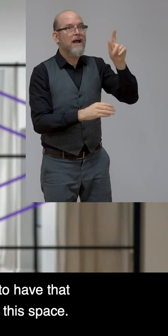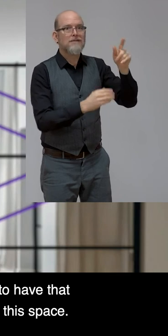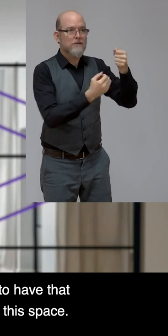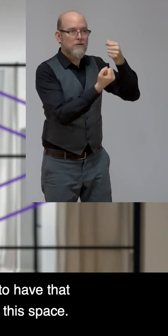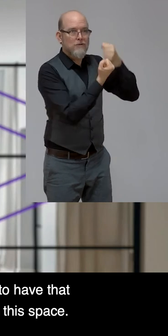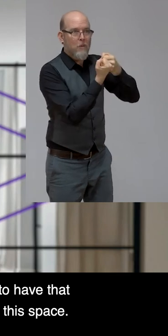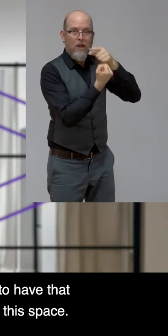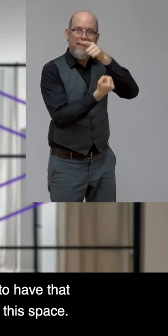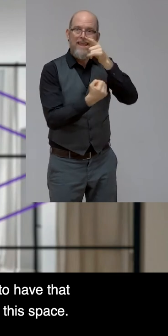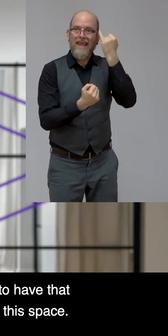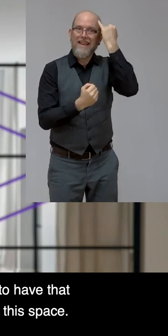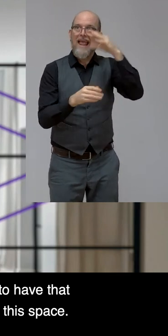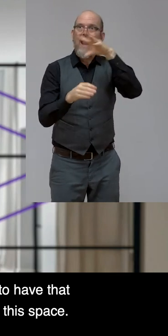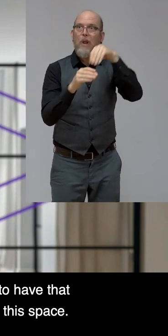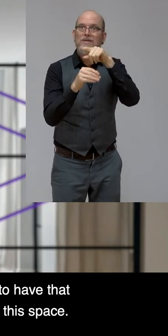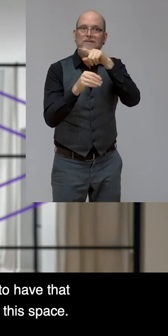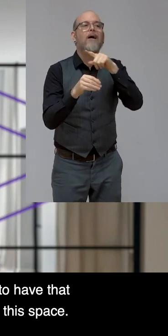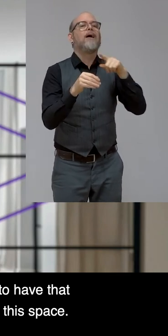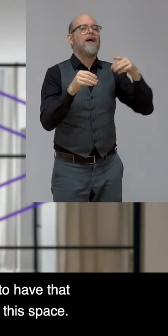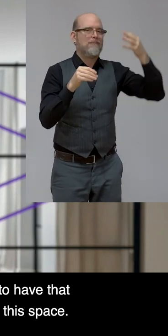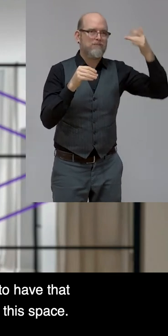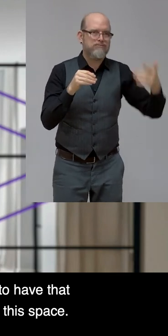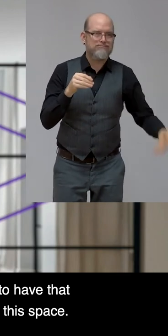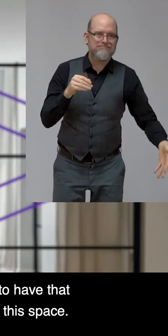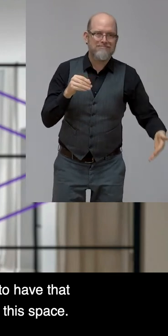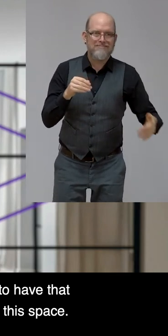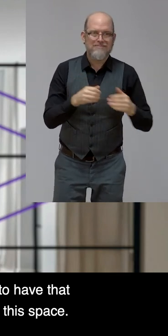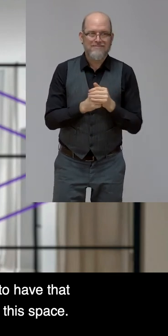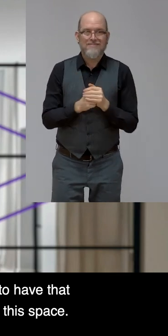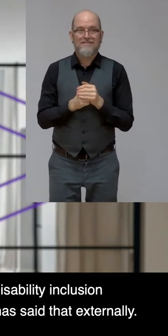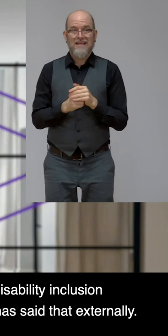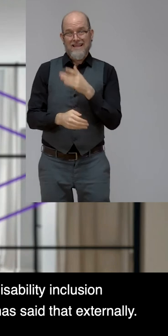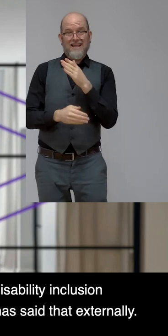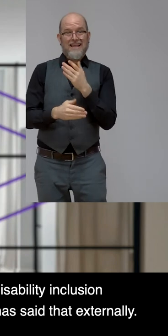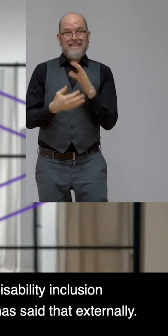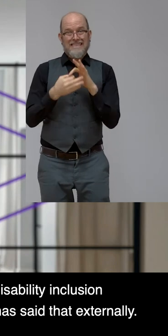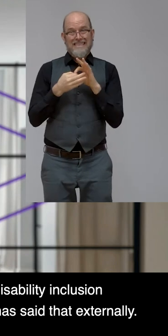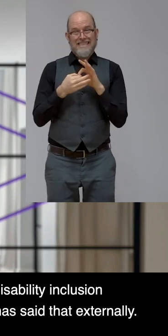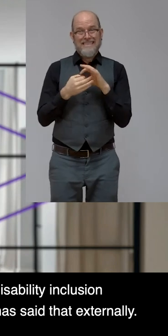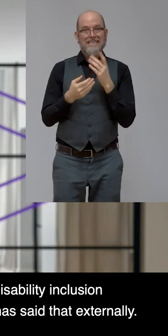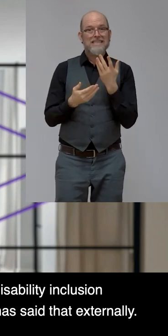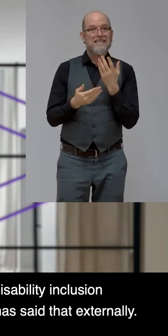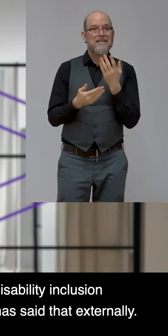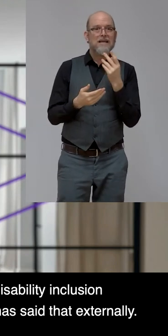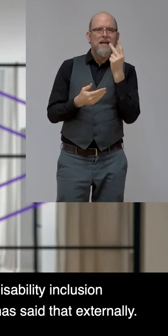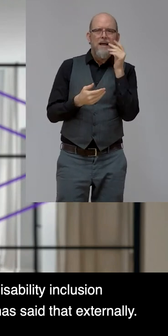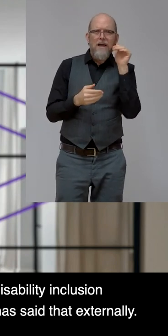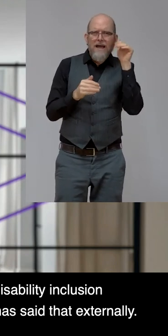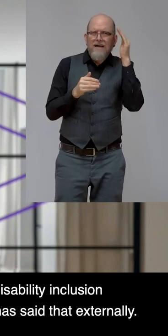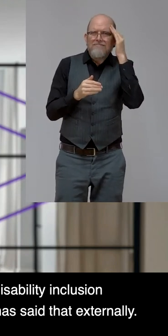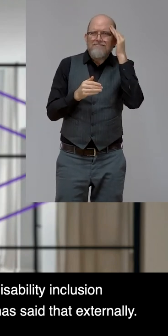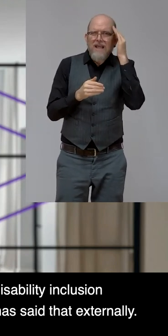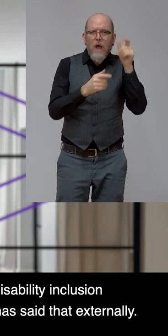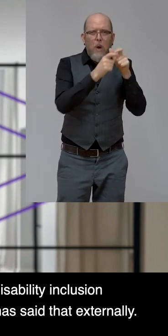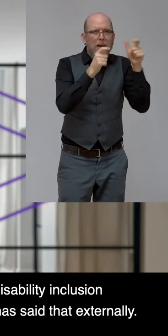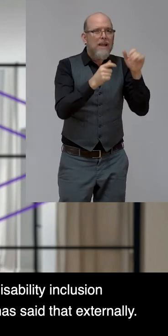visibility. Right. Right. In this space, our own CEO, Julie